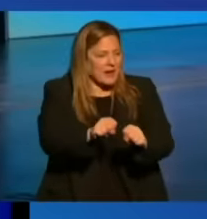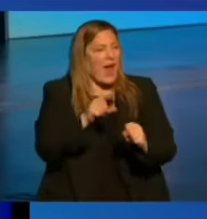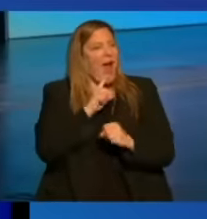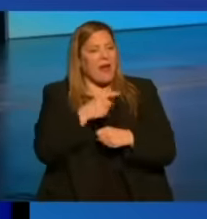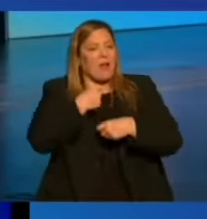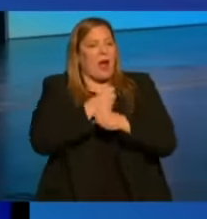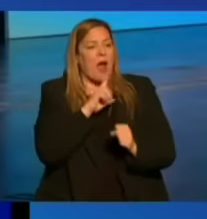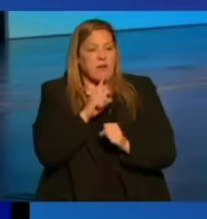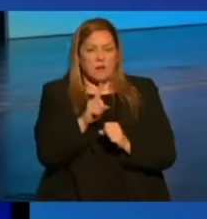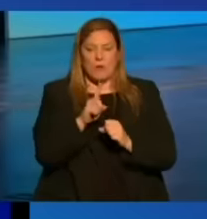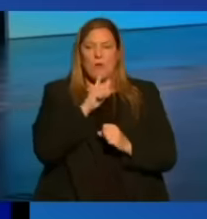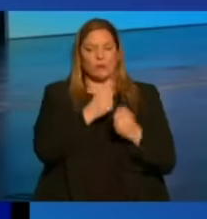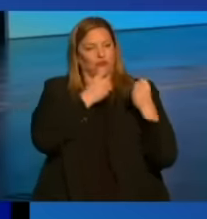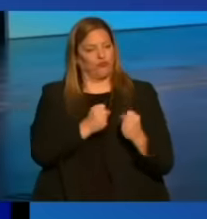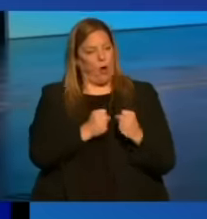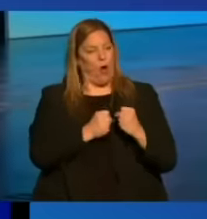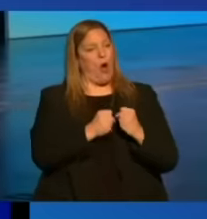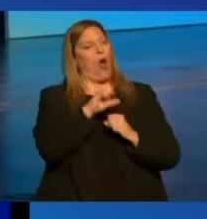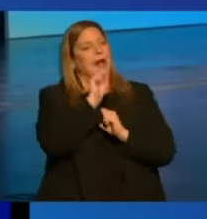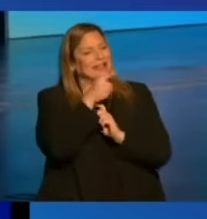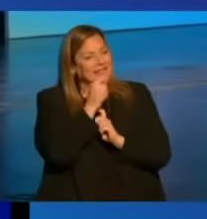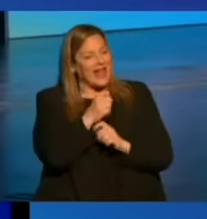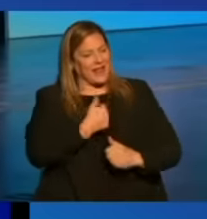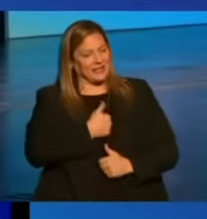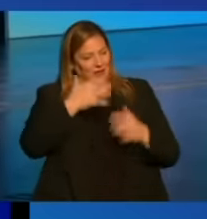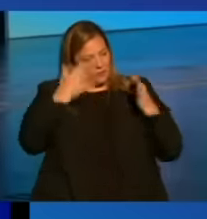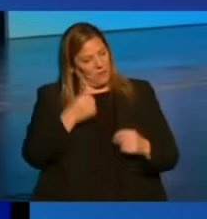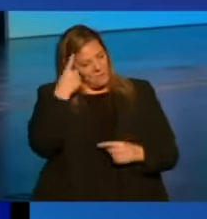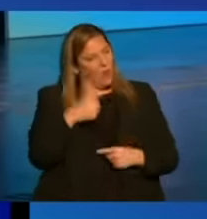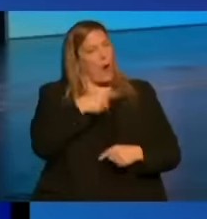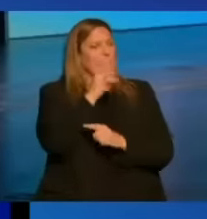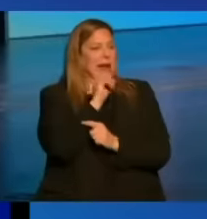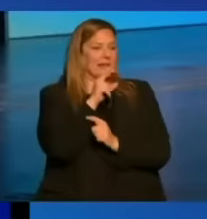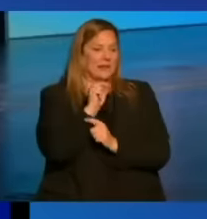of a viable state and self-determination for the Palestinian people.